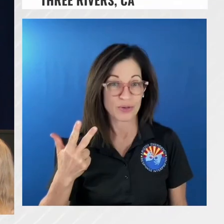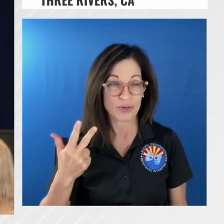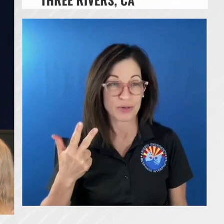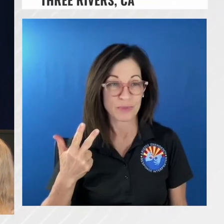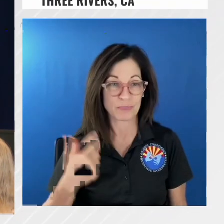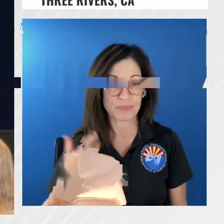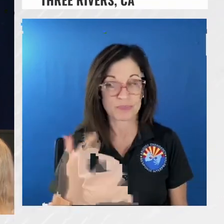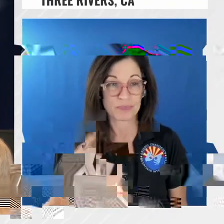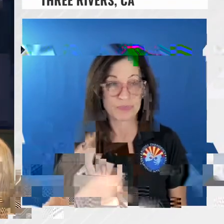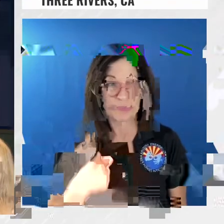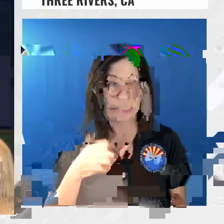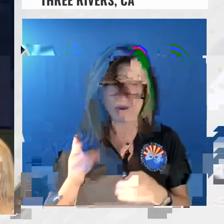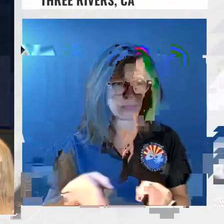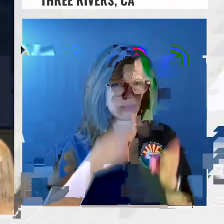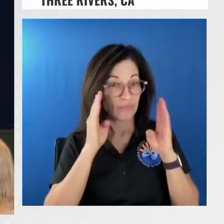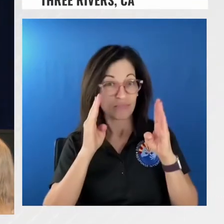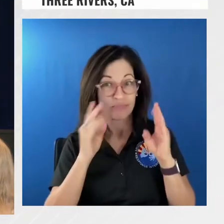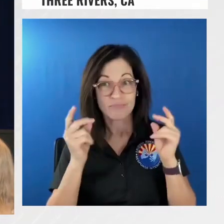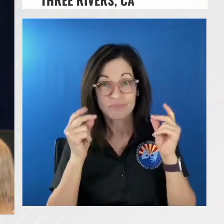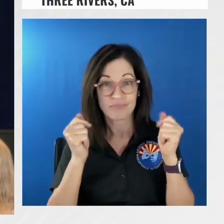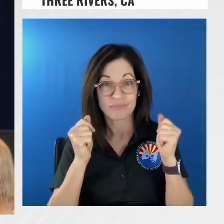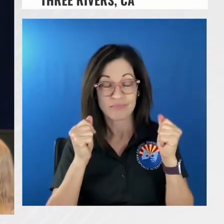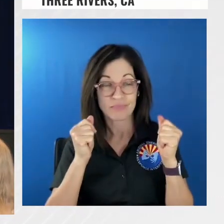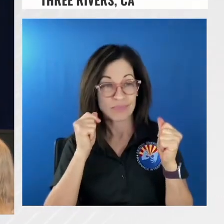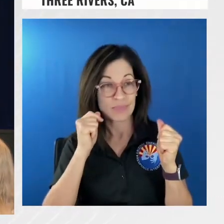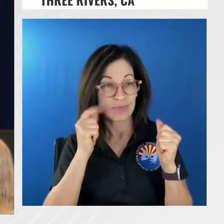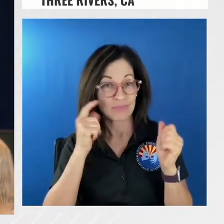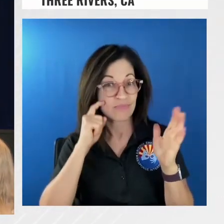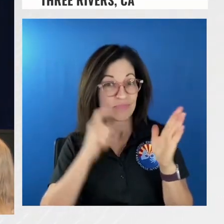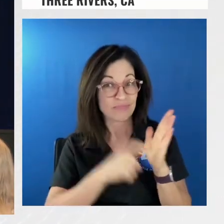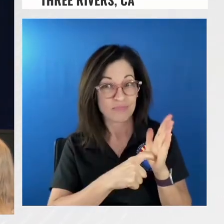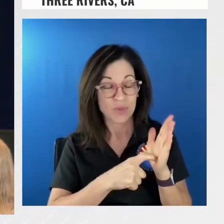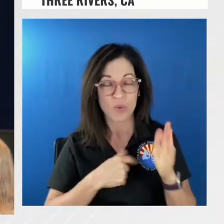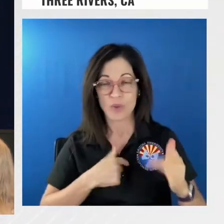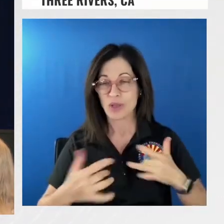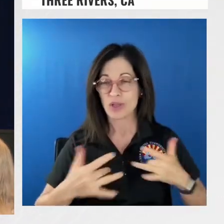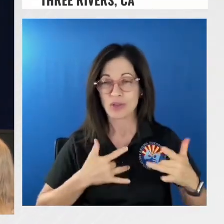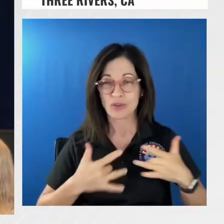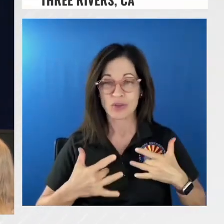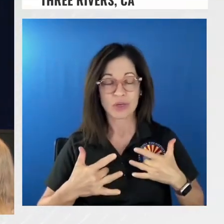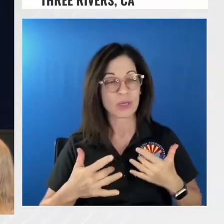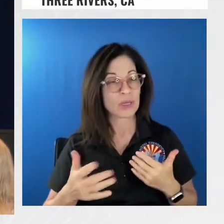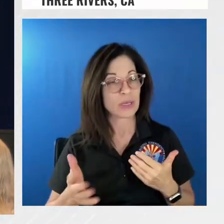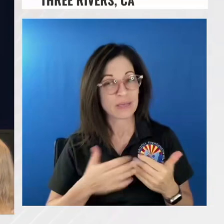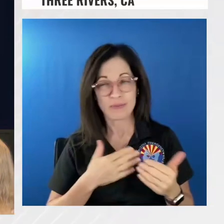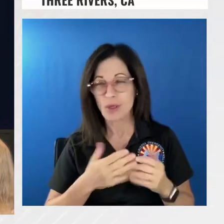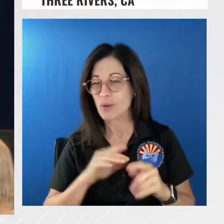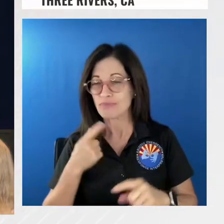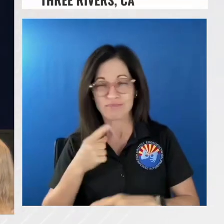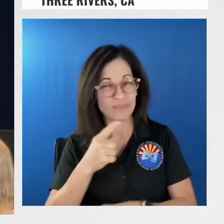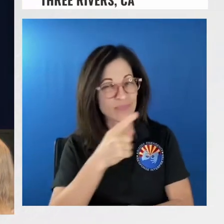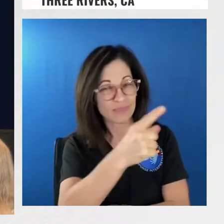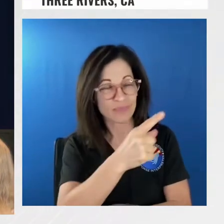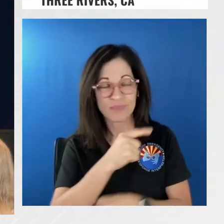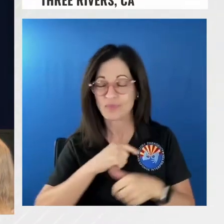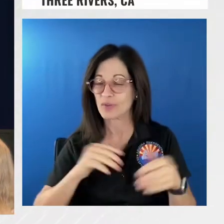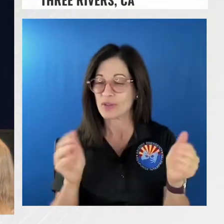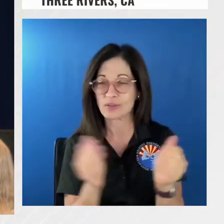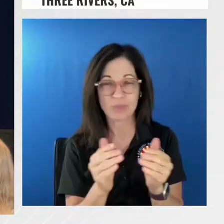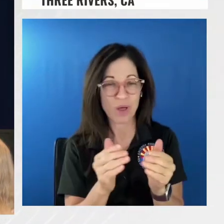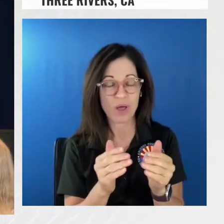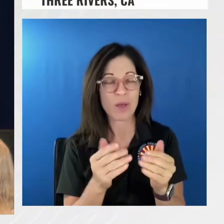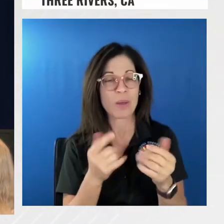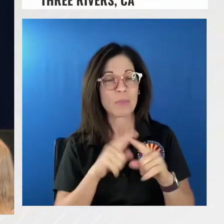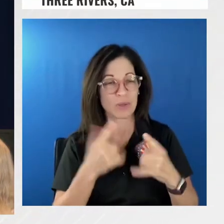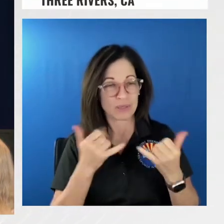immediately and we're concerned about this even though very far away very small and we want to tell you kind of